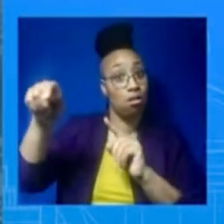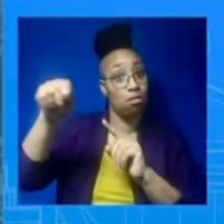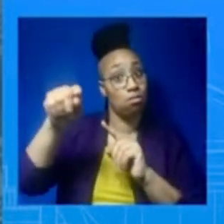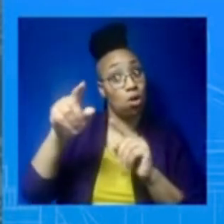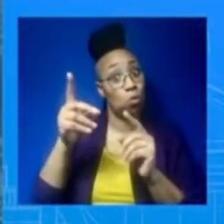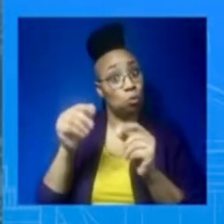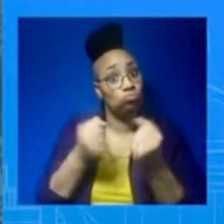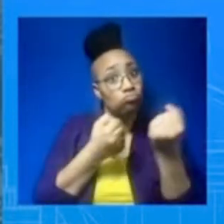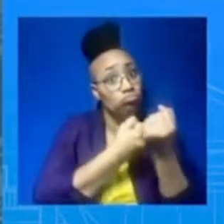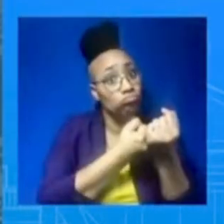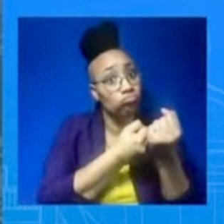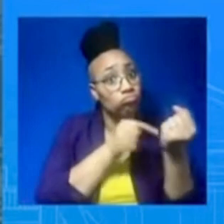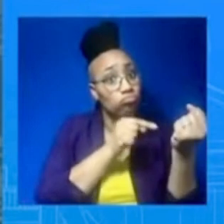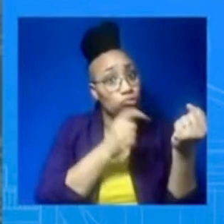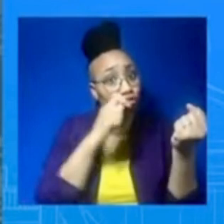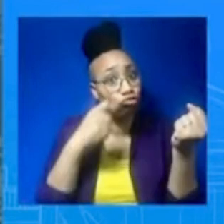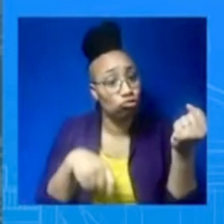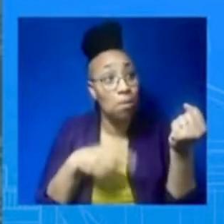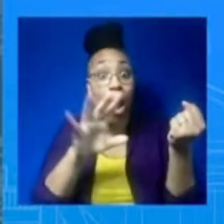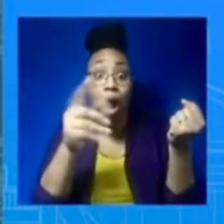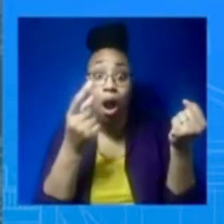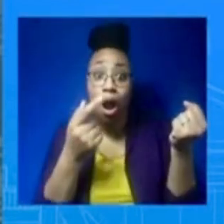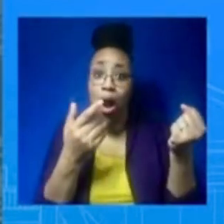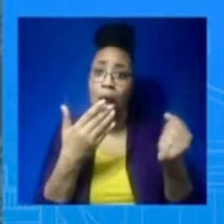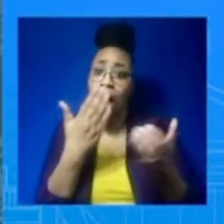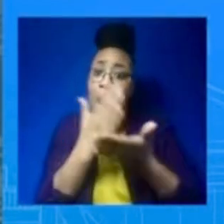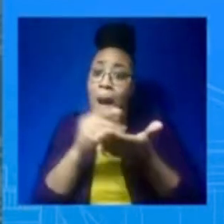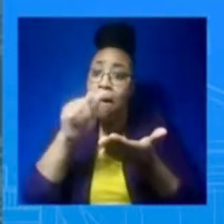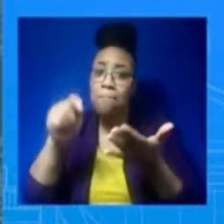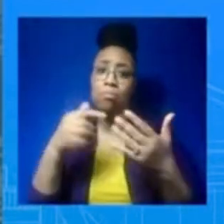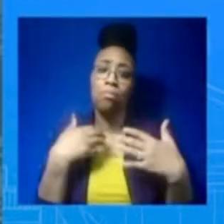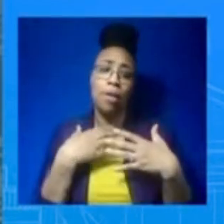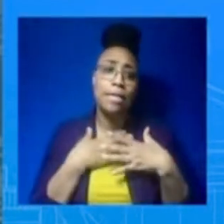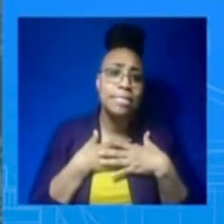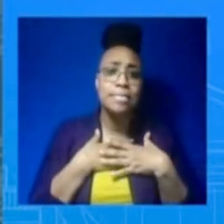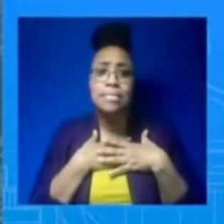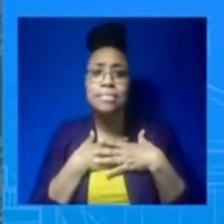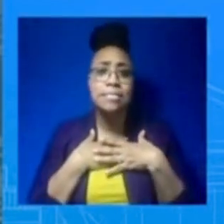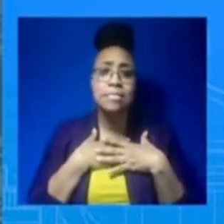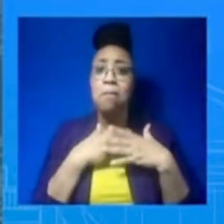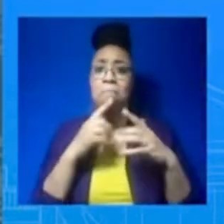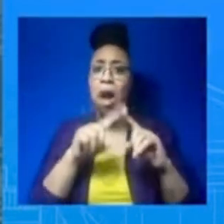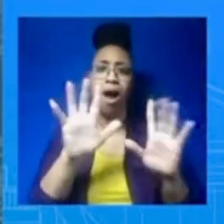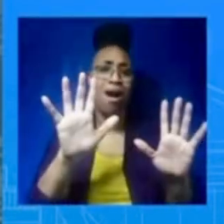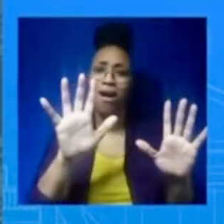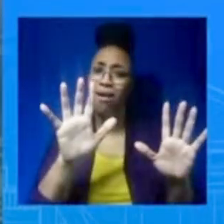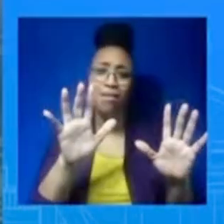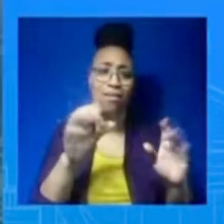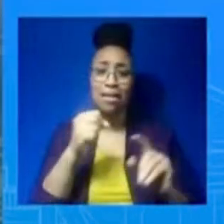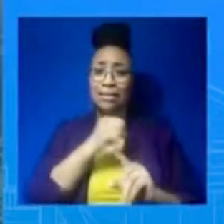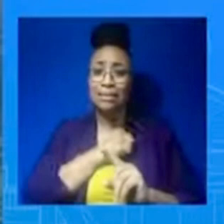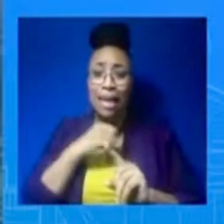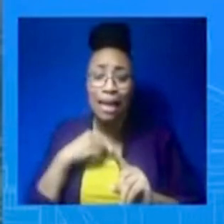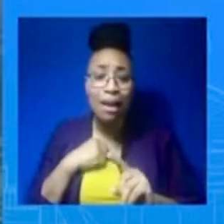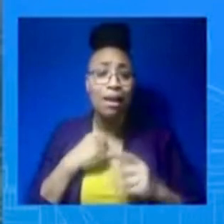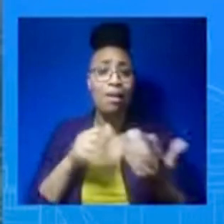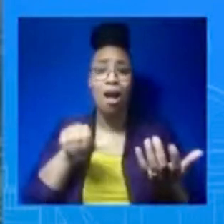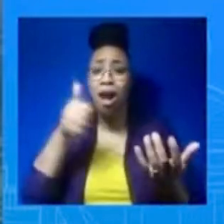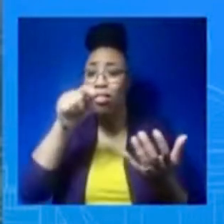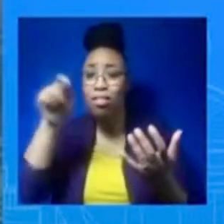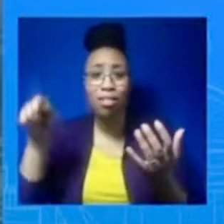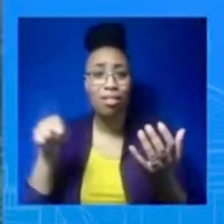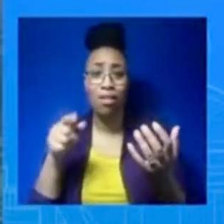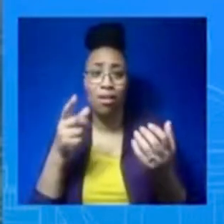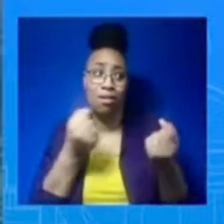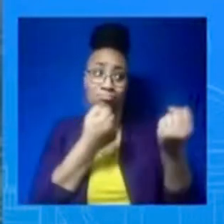hear it on the Democratic side. And you don't hear it in the Senate. There has been terrific bipartisan support through the entire year. Think about what